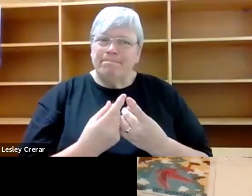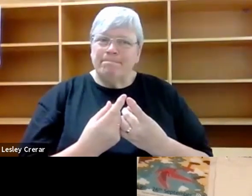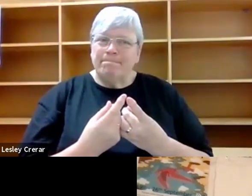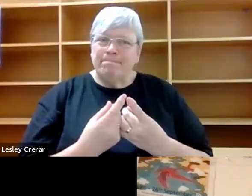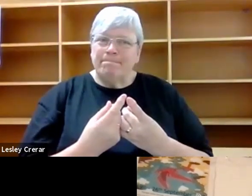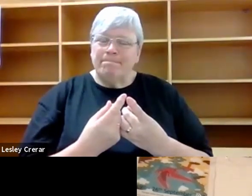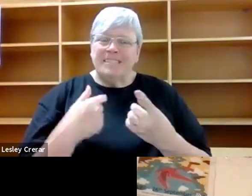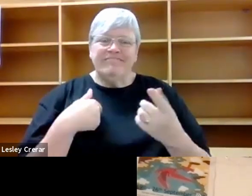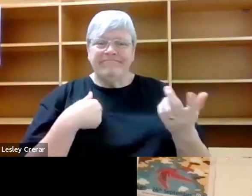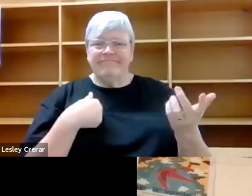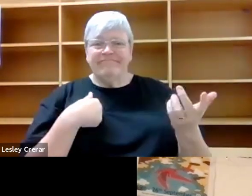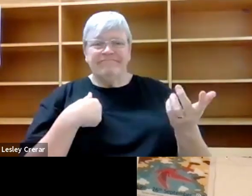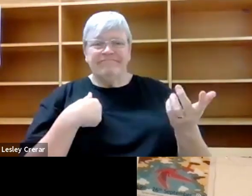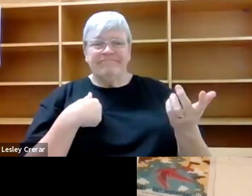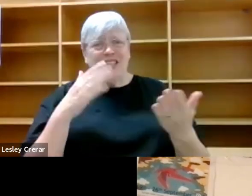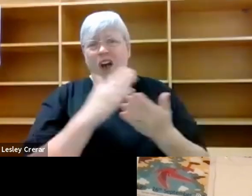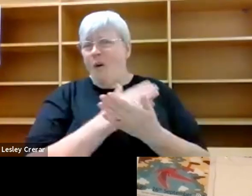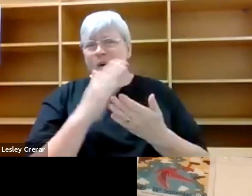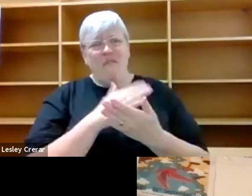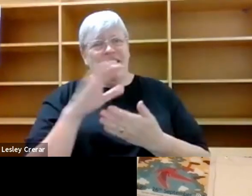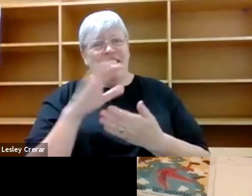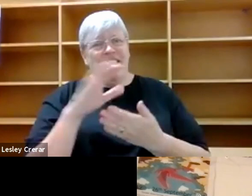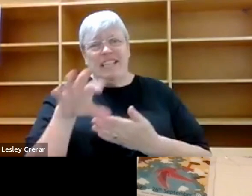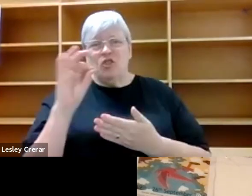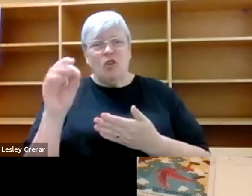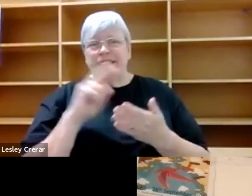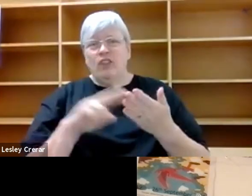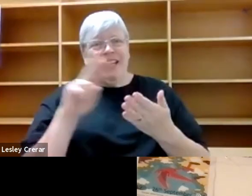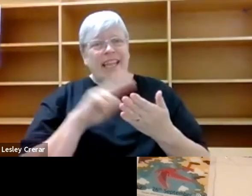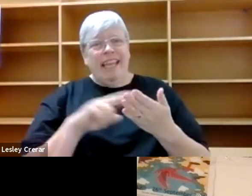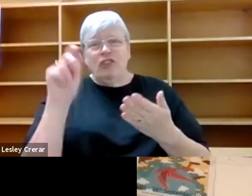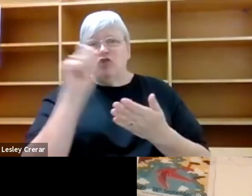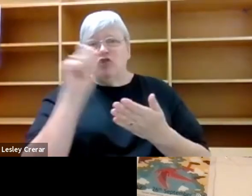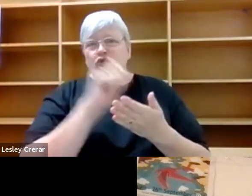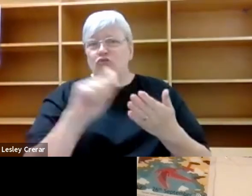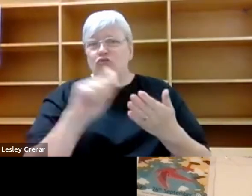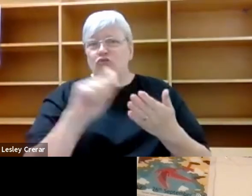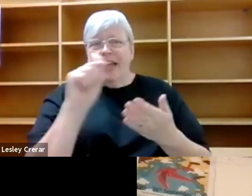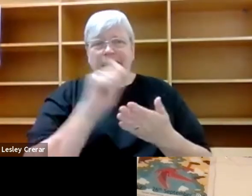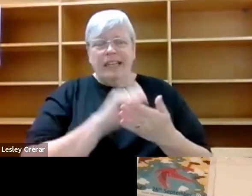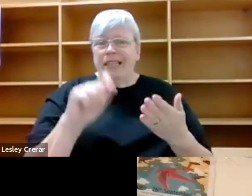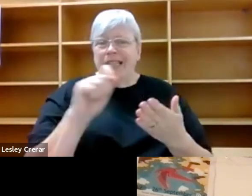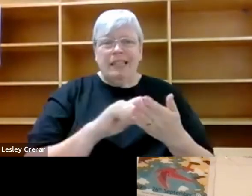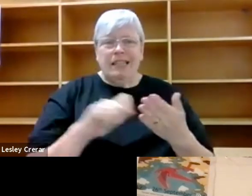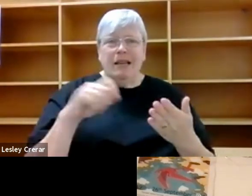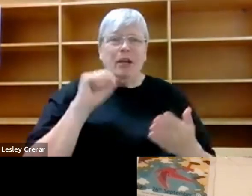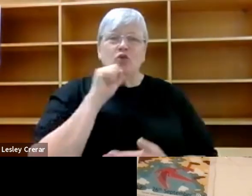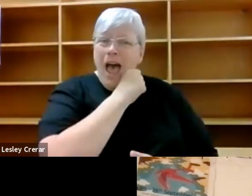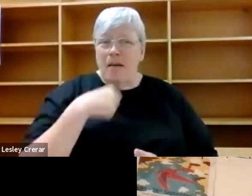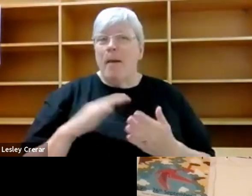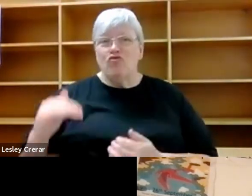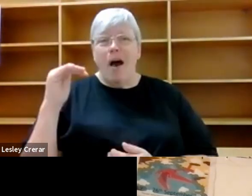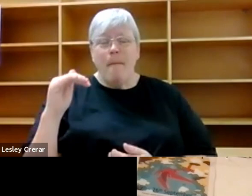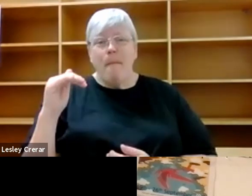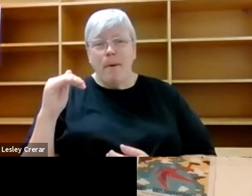it wasn't an obvious choice to choose to do a nature writing book about Taiwan, which is where my mom grew up. But